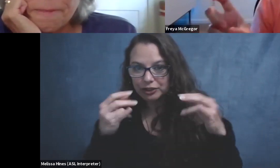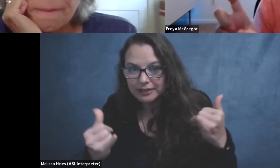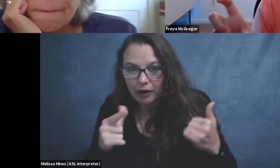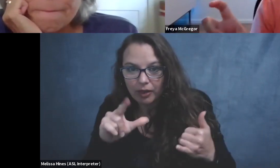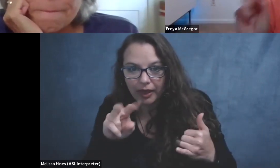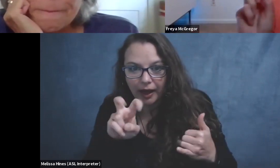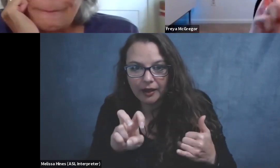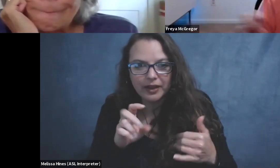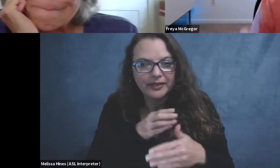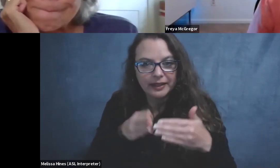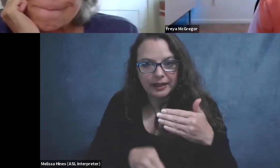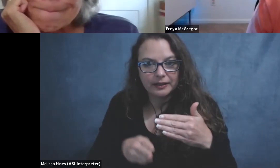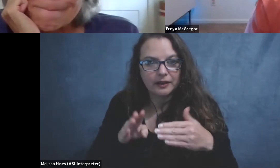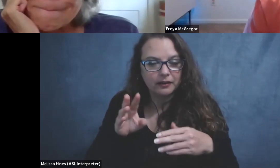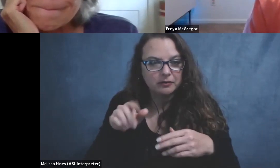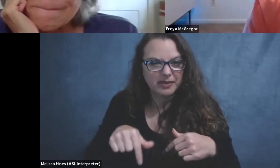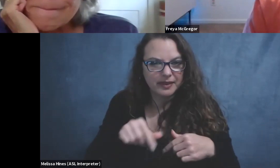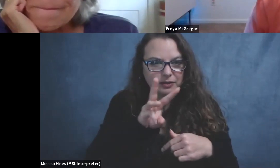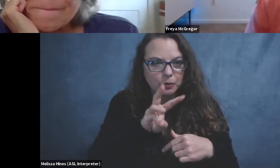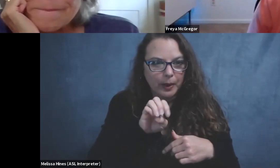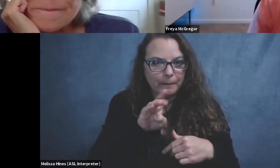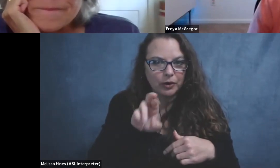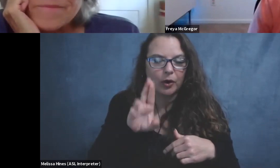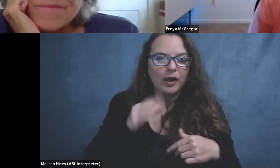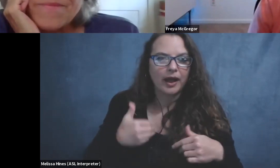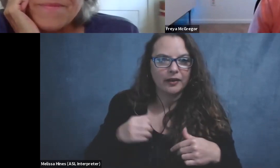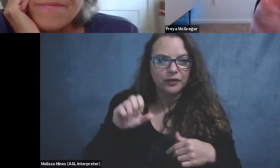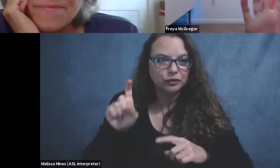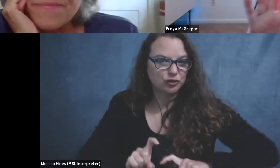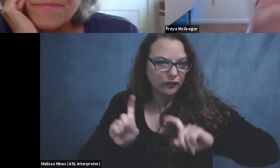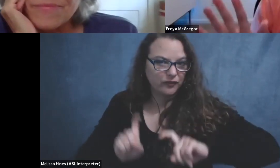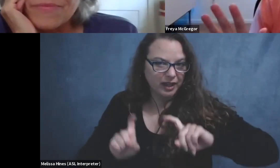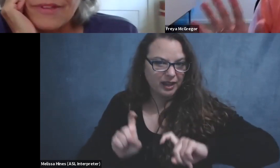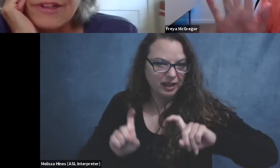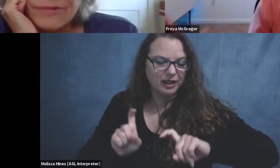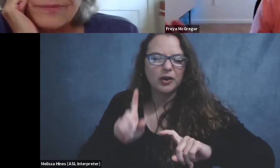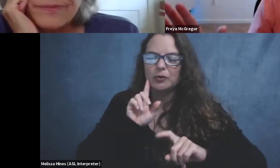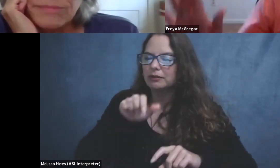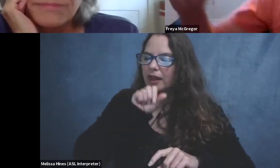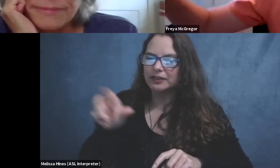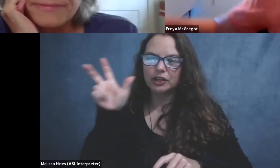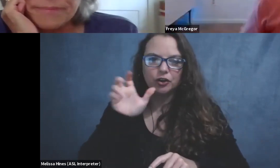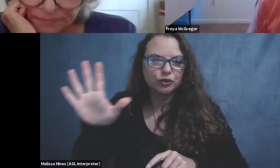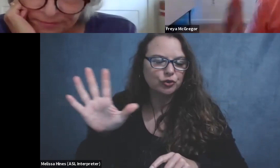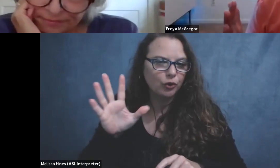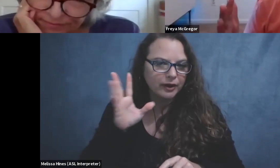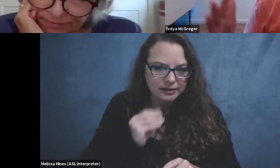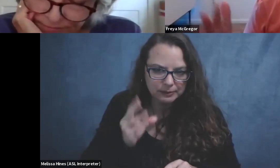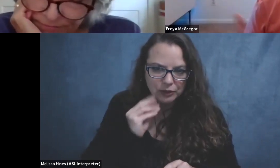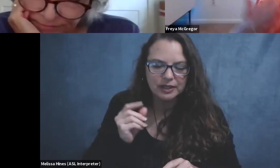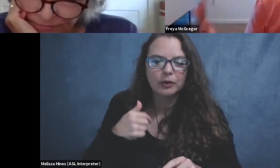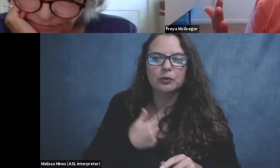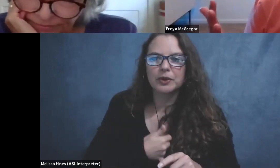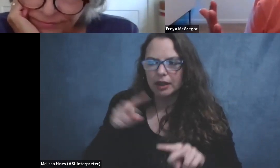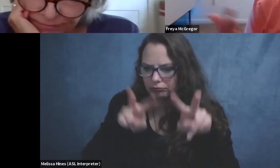there's this little survey and it will have some questions there. And we would really love to hear your experiences so that we can anonymous anonymously incorporate that